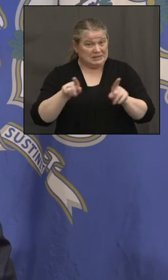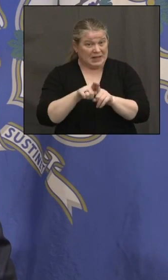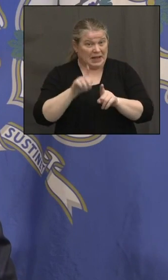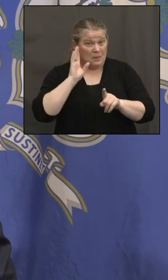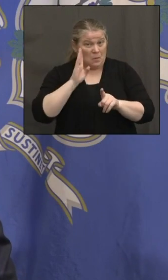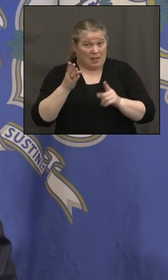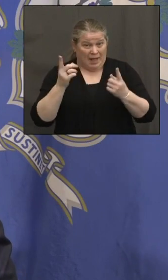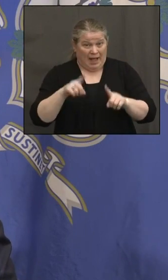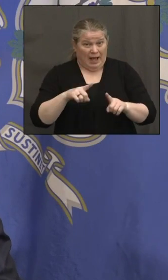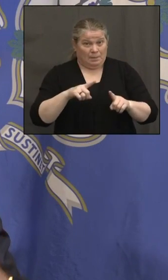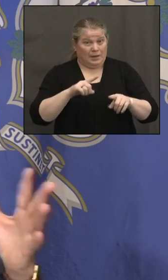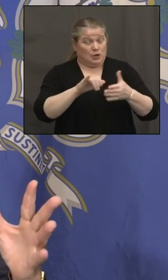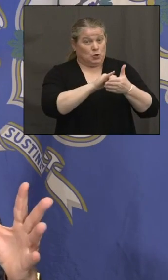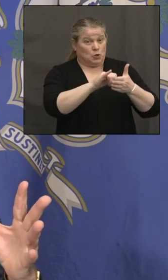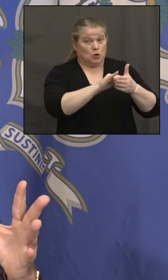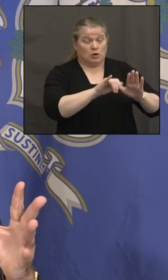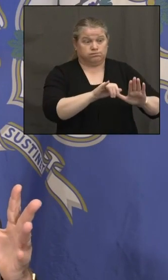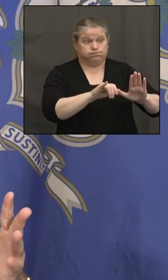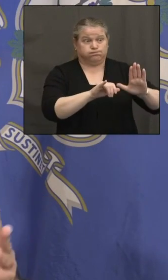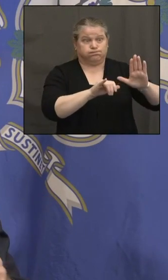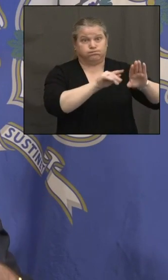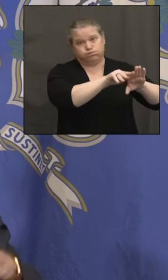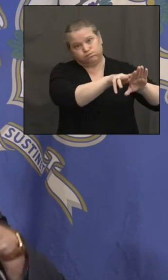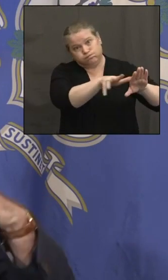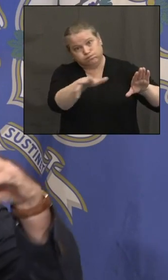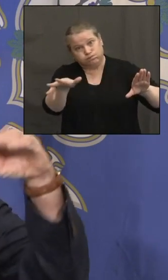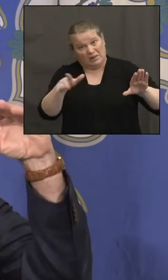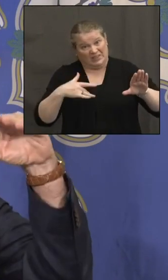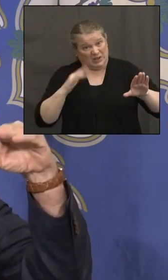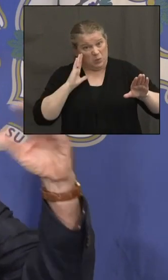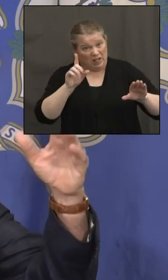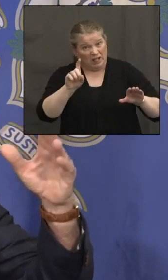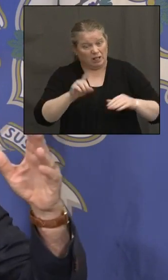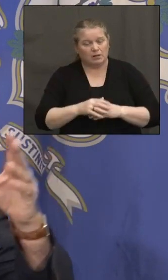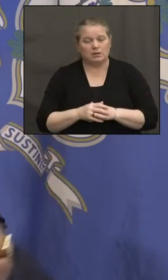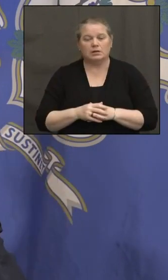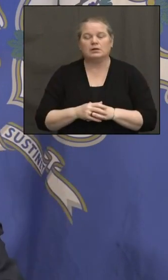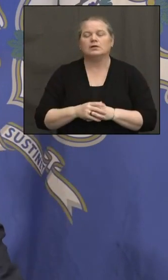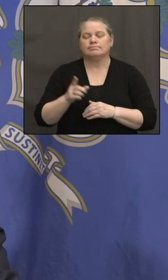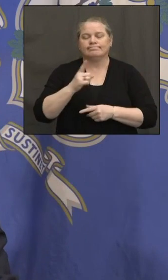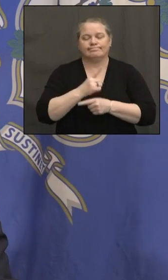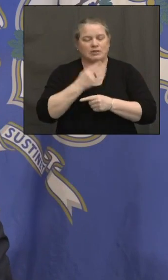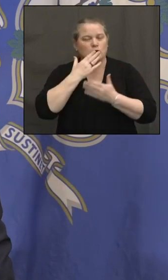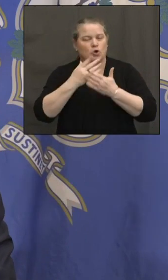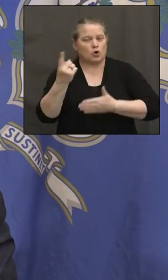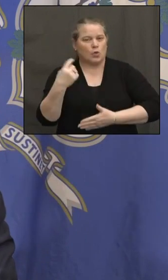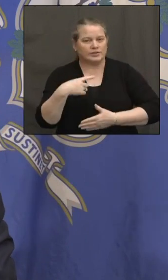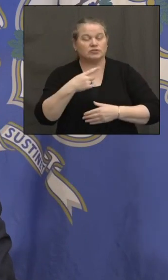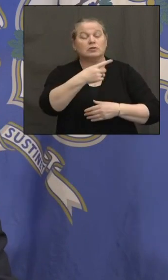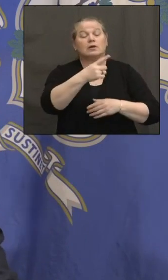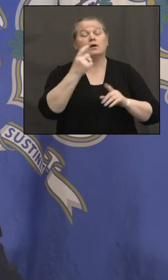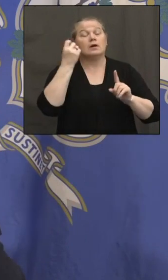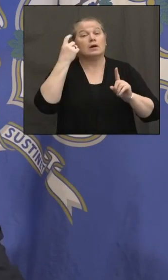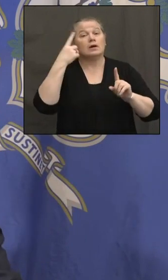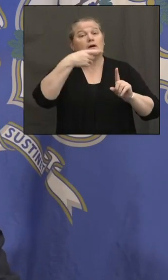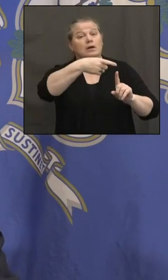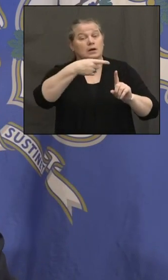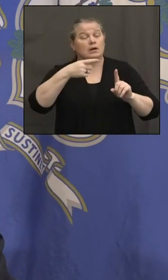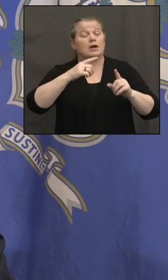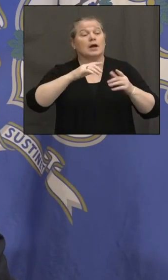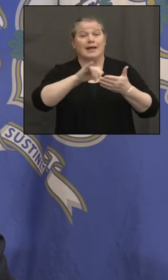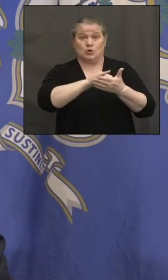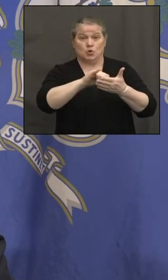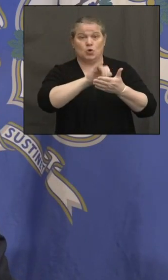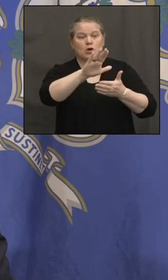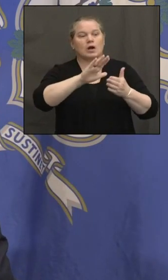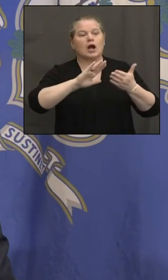not community spread. It's not like those numbers are going up broadly. But as you point out, there are several communities where it